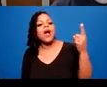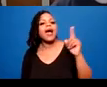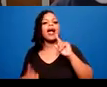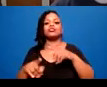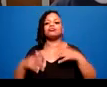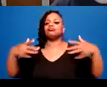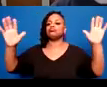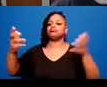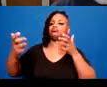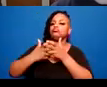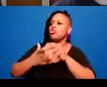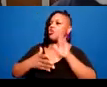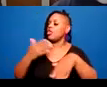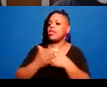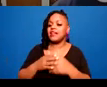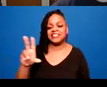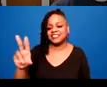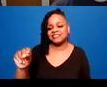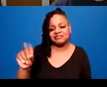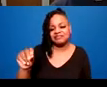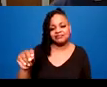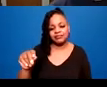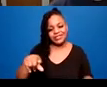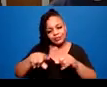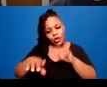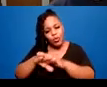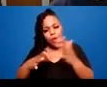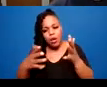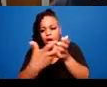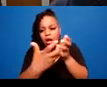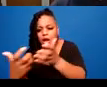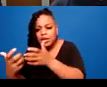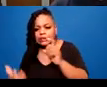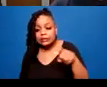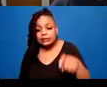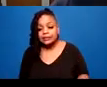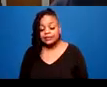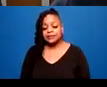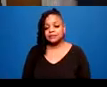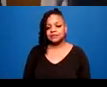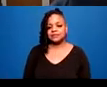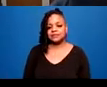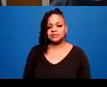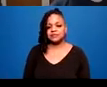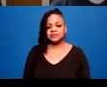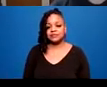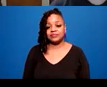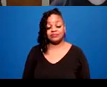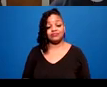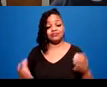There's also in the skill building piece around education, which we'll talk about shortly,